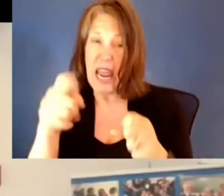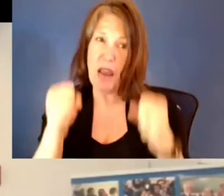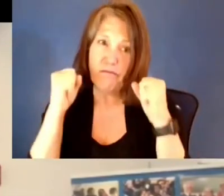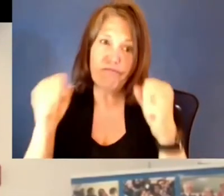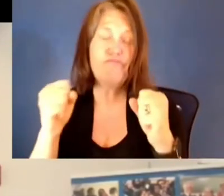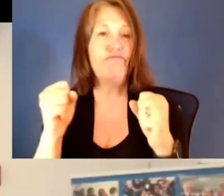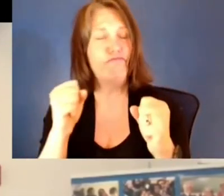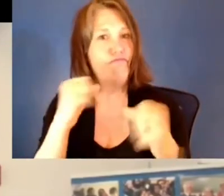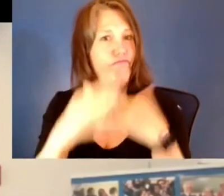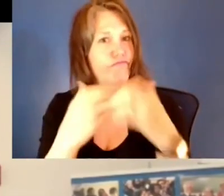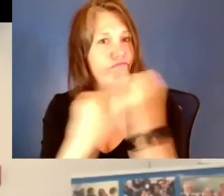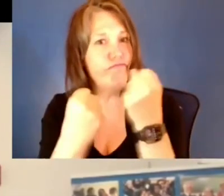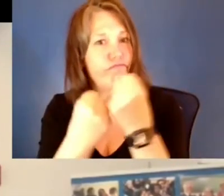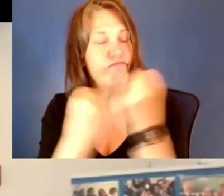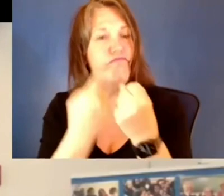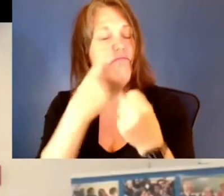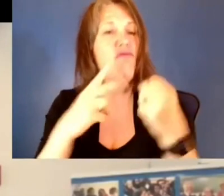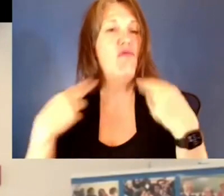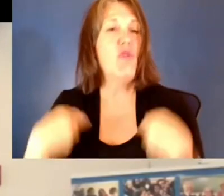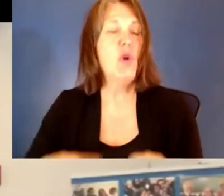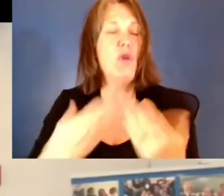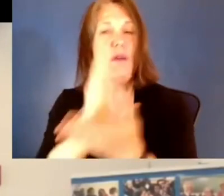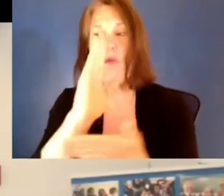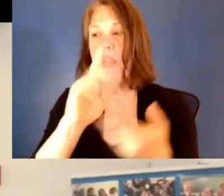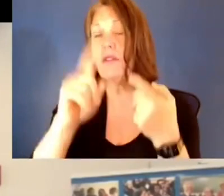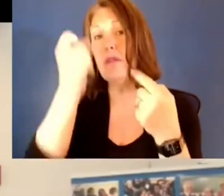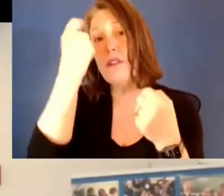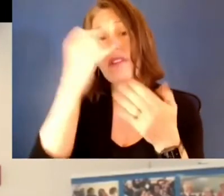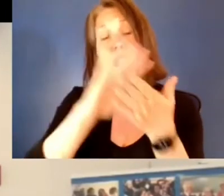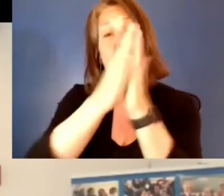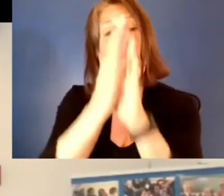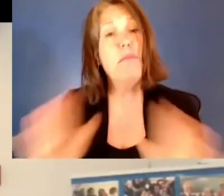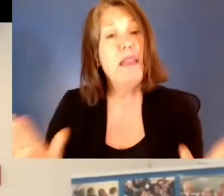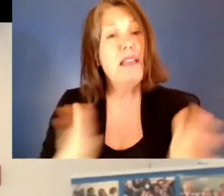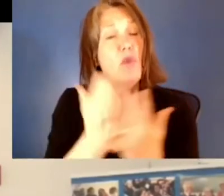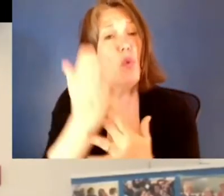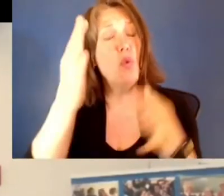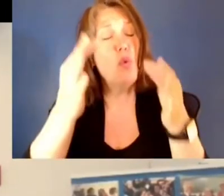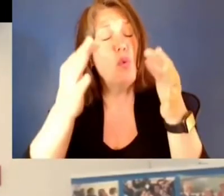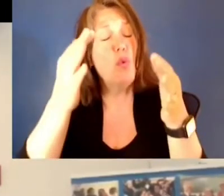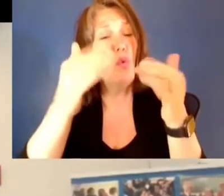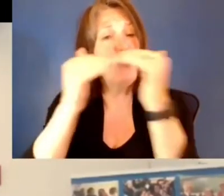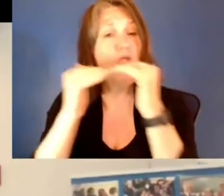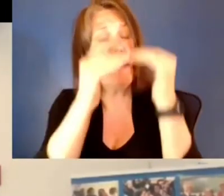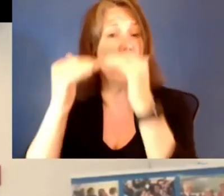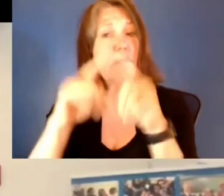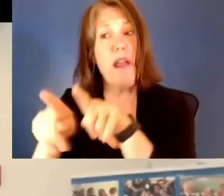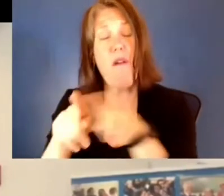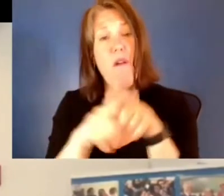understanding that peace only comes through justice. But he also was the advocate for keeping the